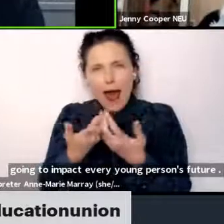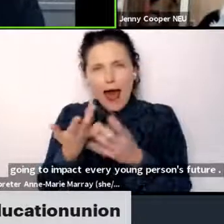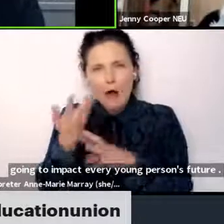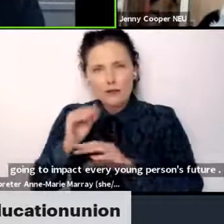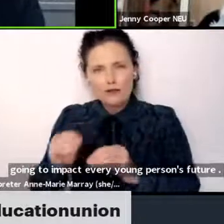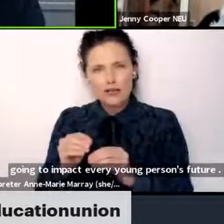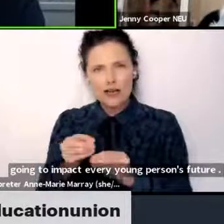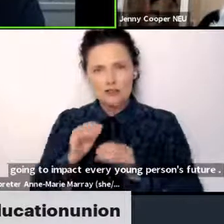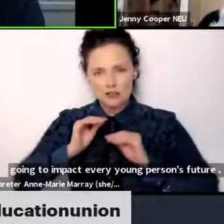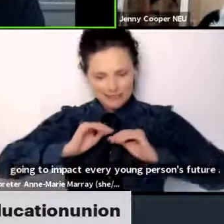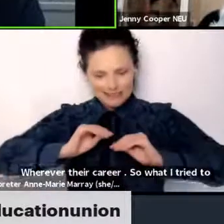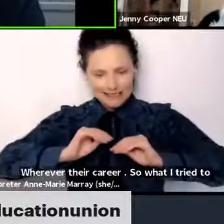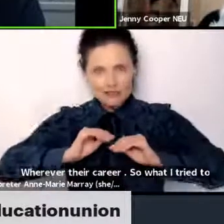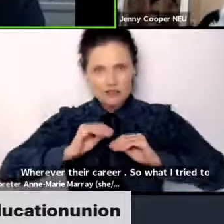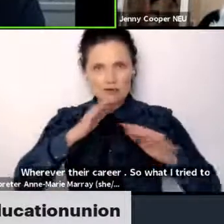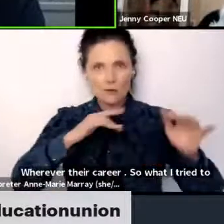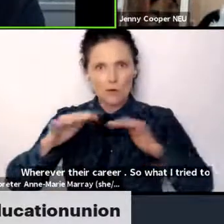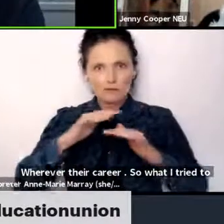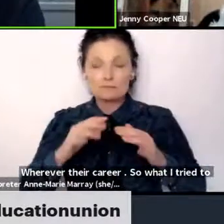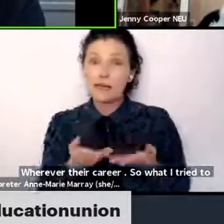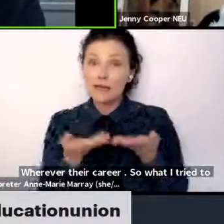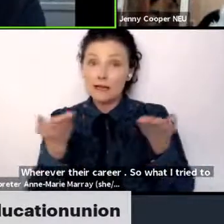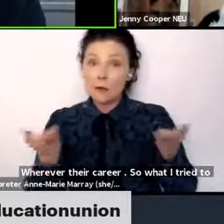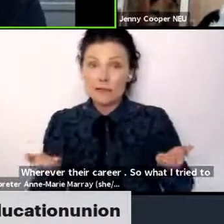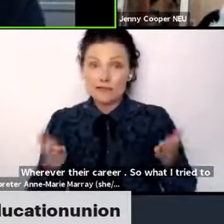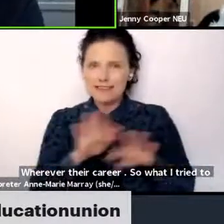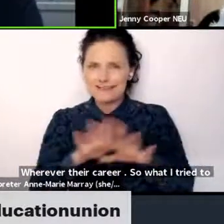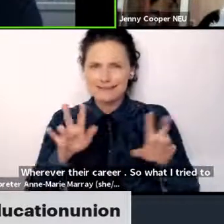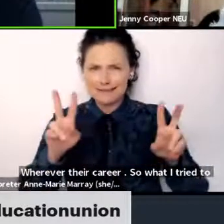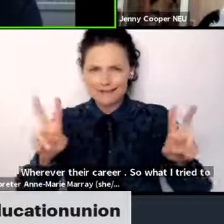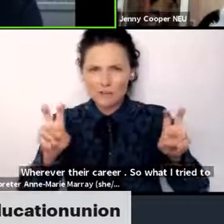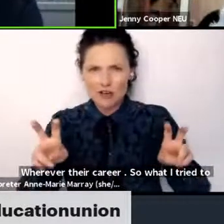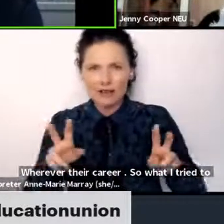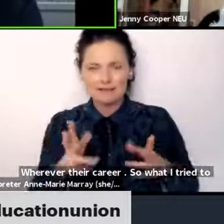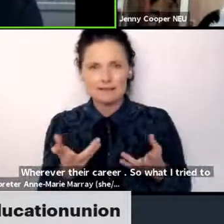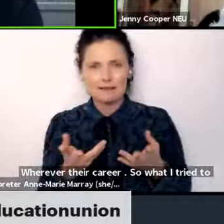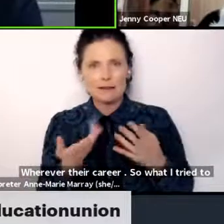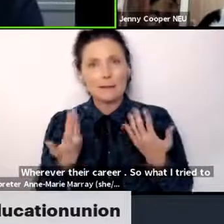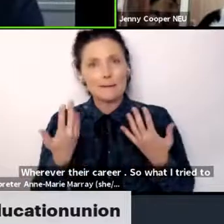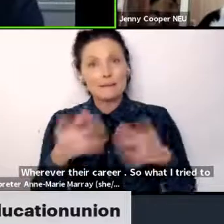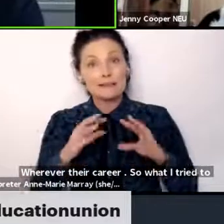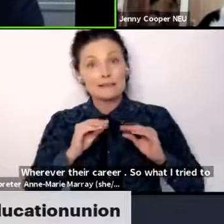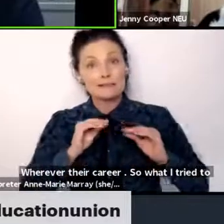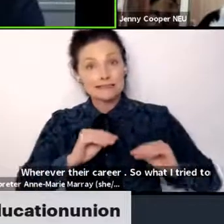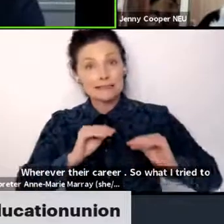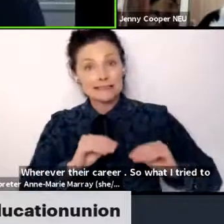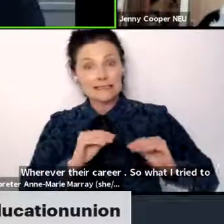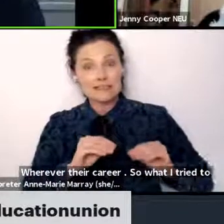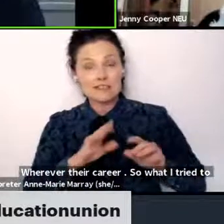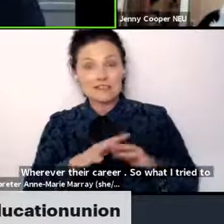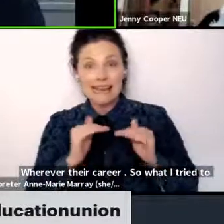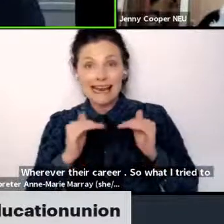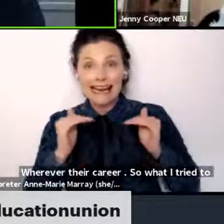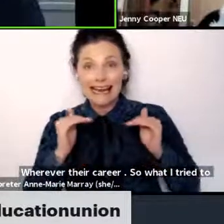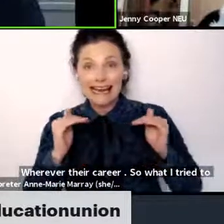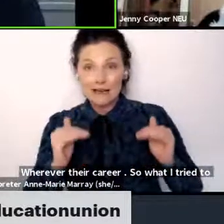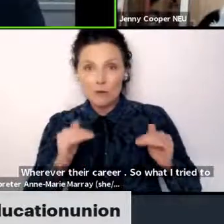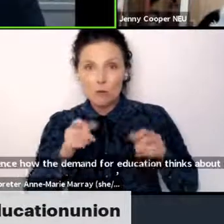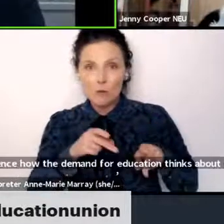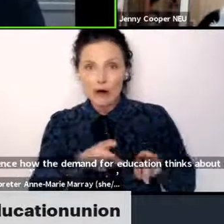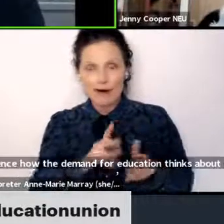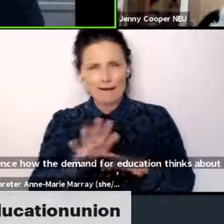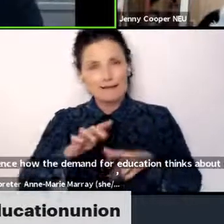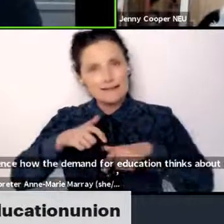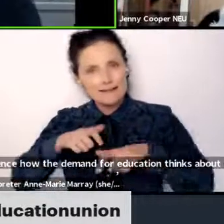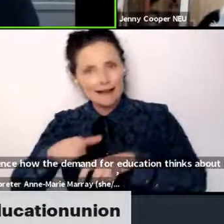like quality is. Equality isn't a subject, you're taught things in an equal way. We believe that you should be taught things at a sustainable rate, regardless of what